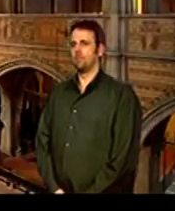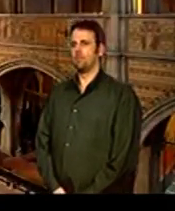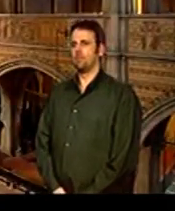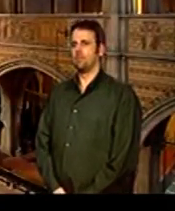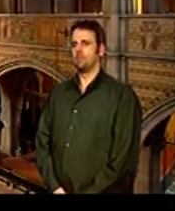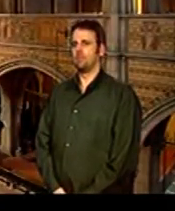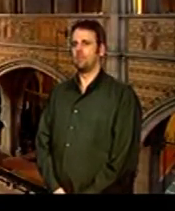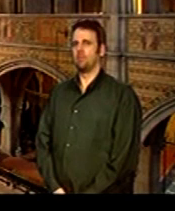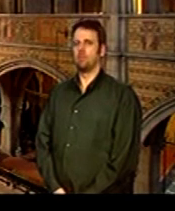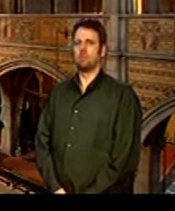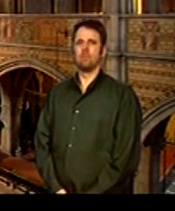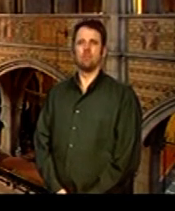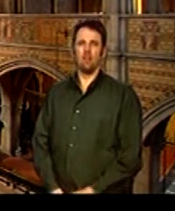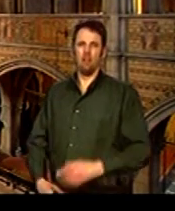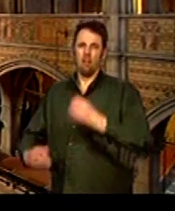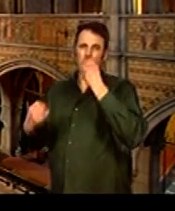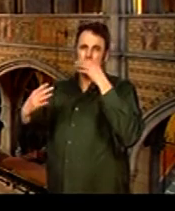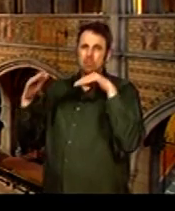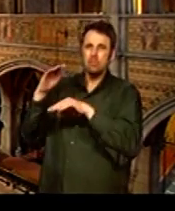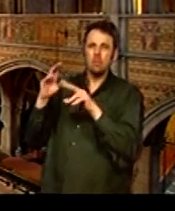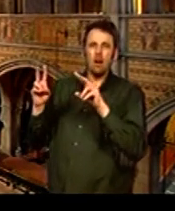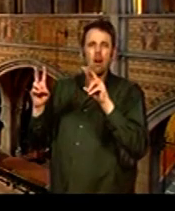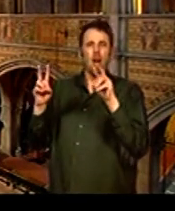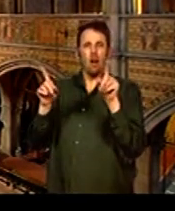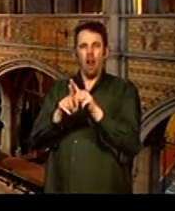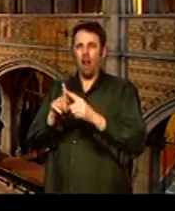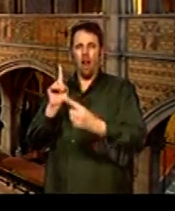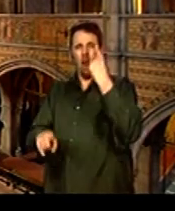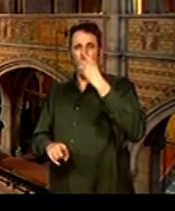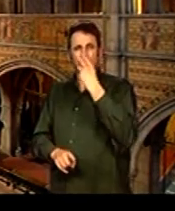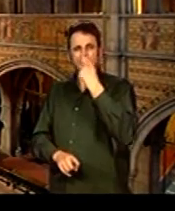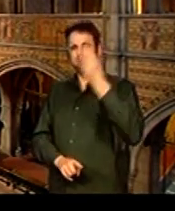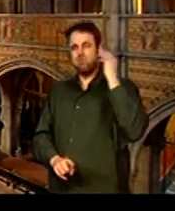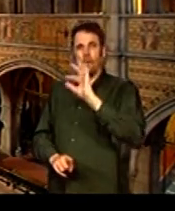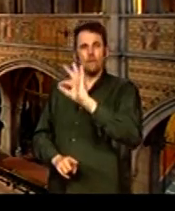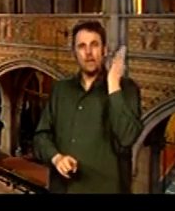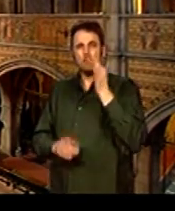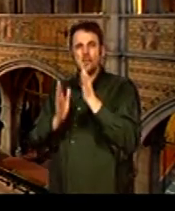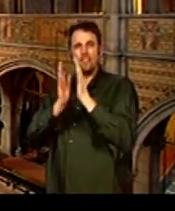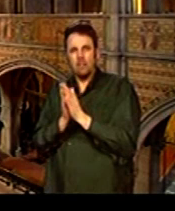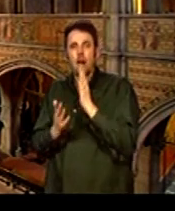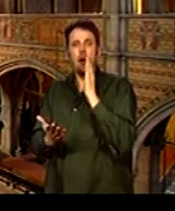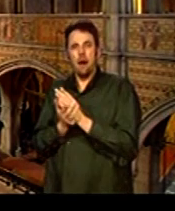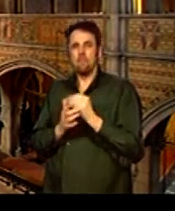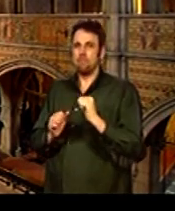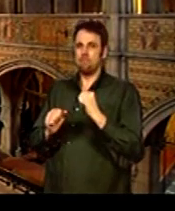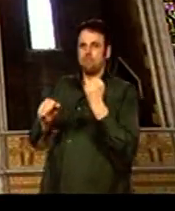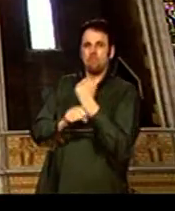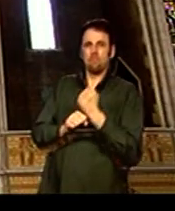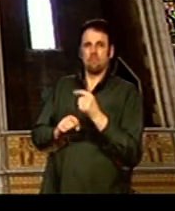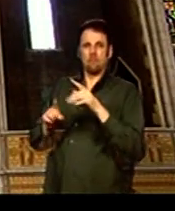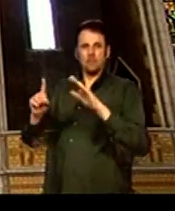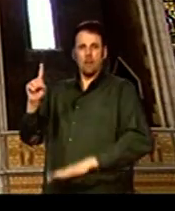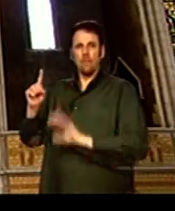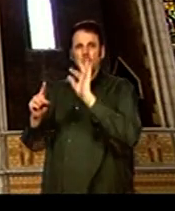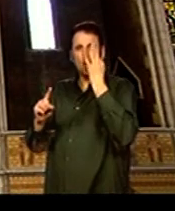This spectacular interior reminds us even more of a medieval French cathedral. In fact it was modeled on the